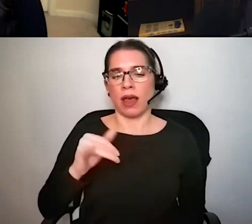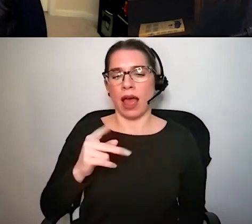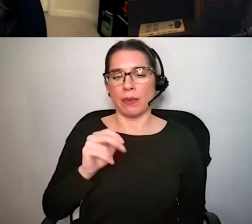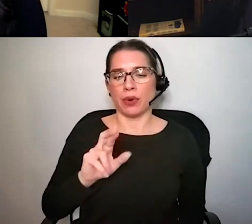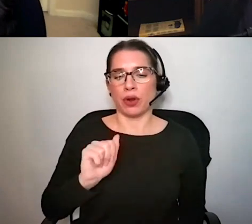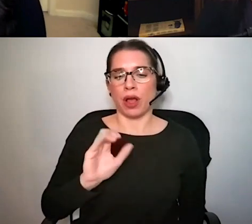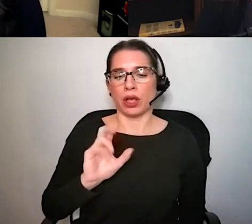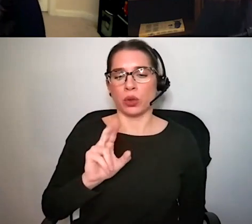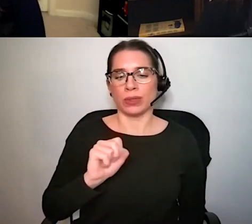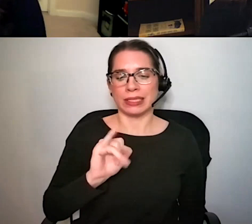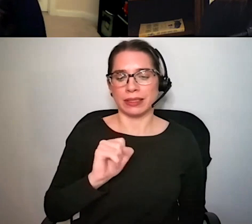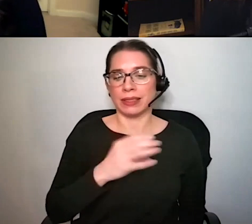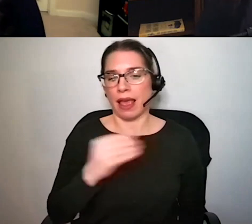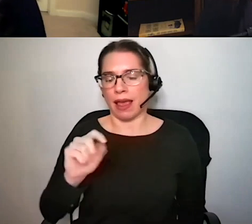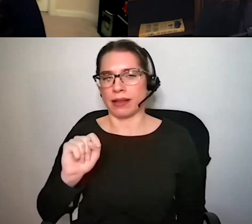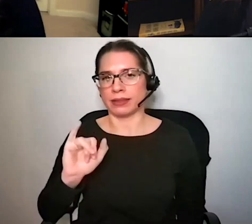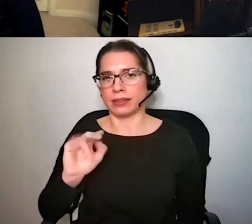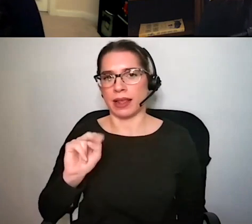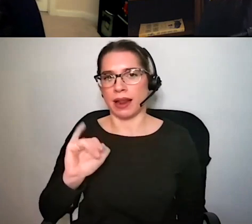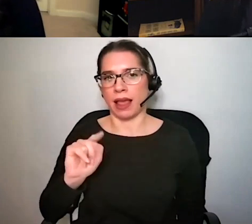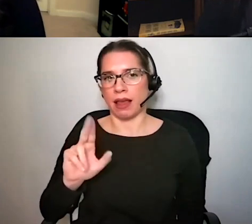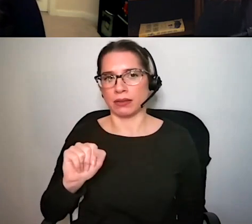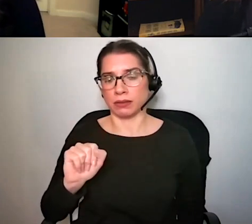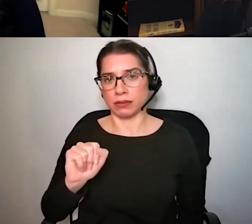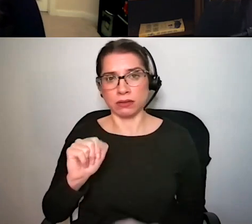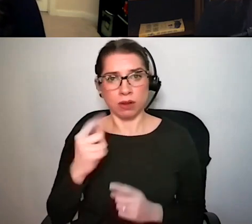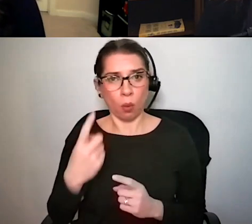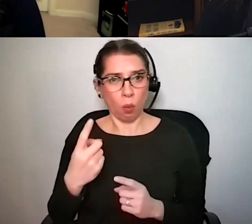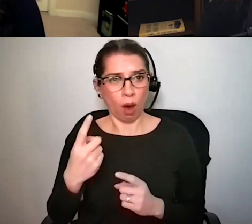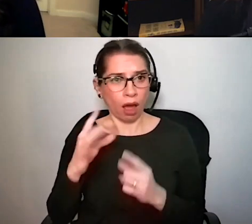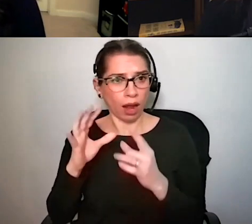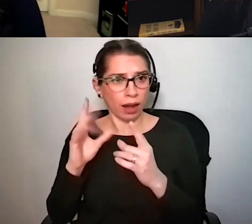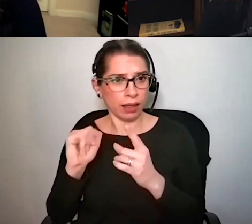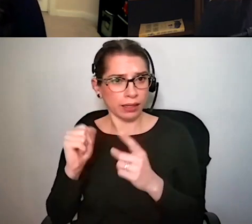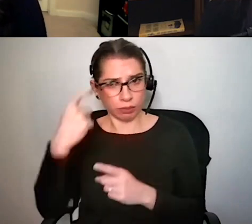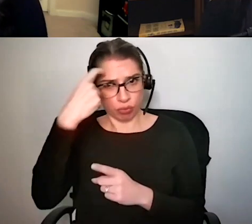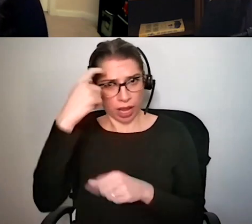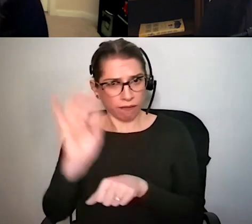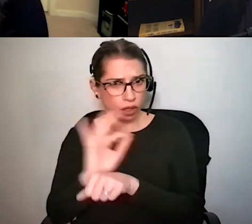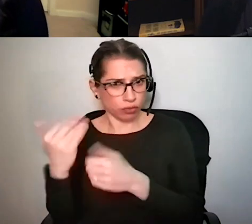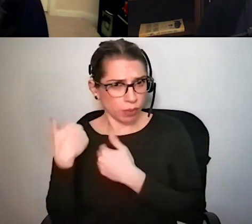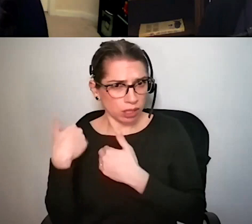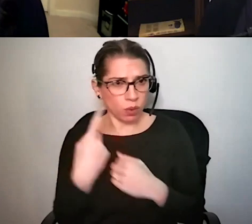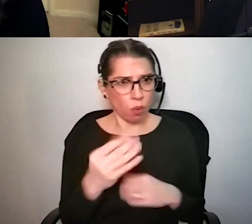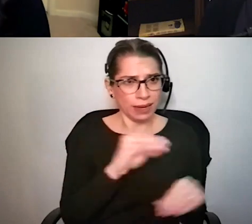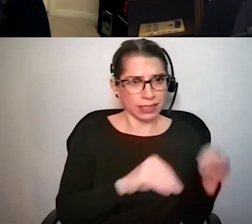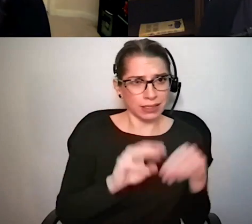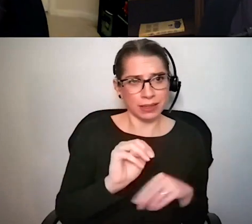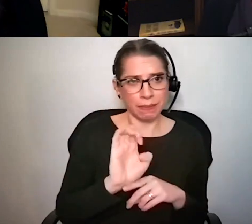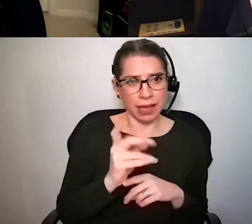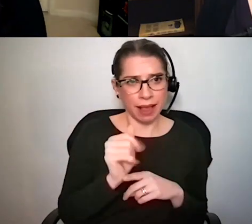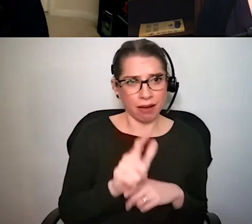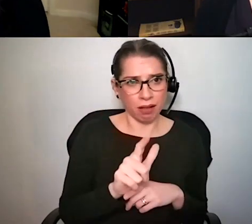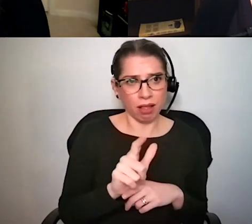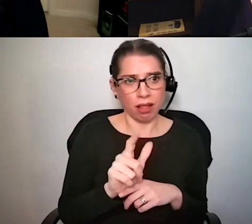um and is one mechanical one brain function can you explain a little bit about that you know I wish